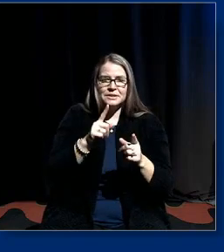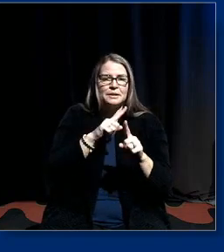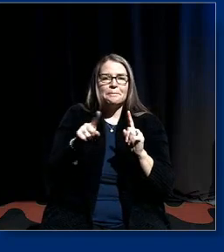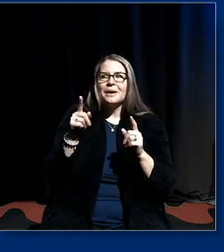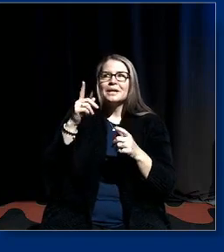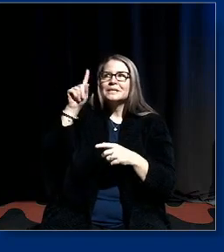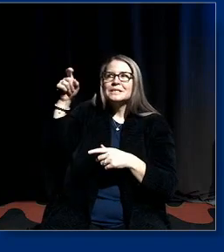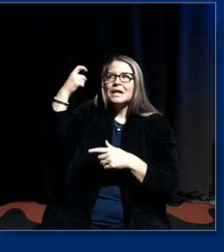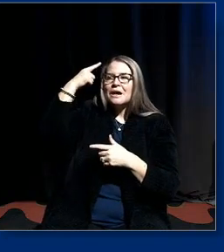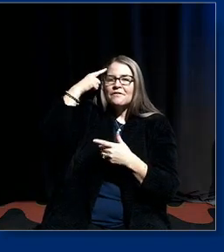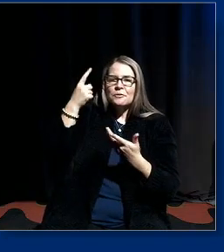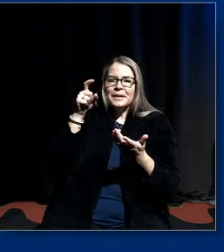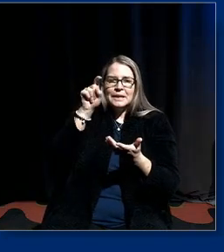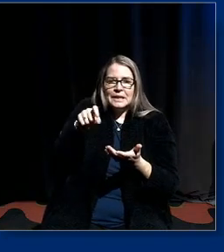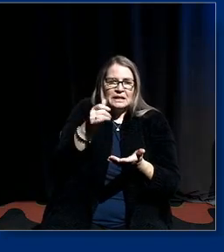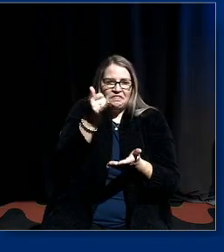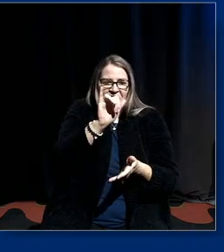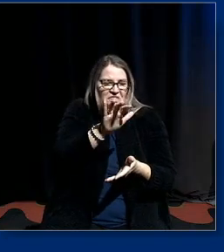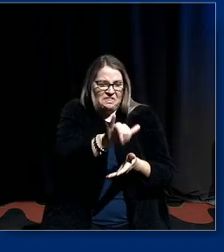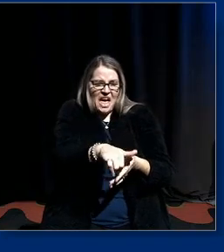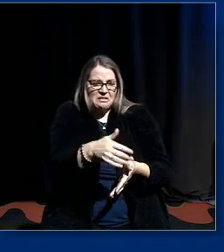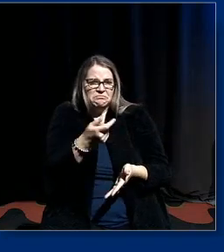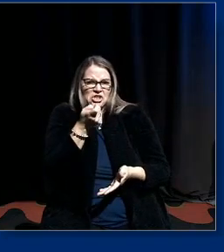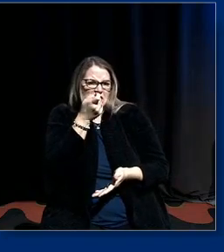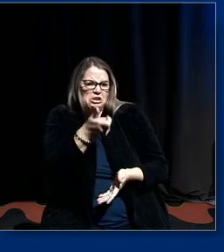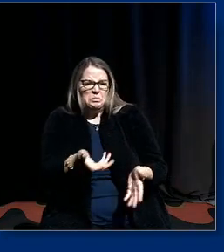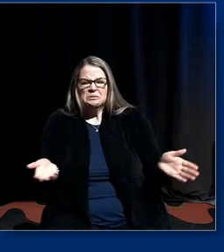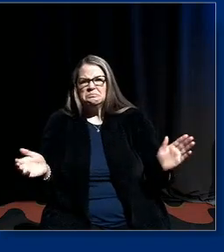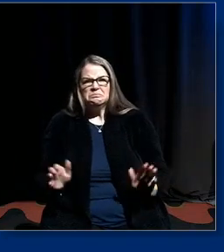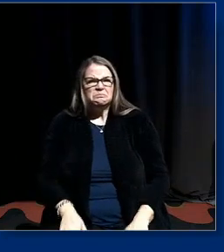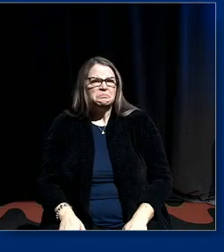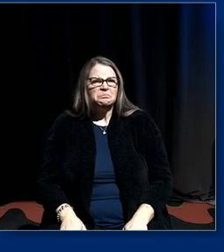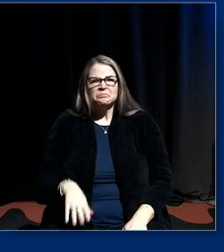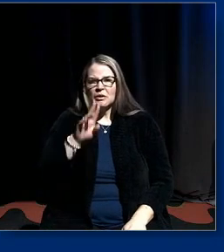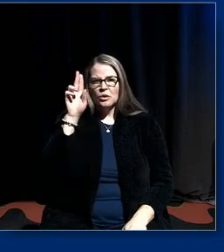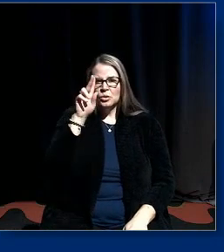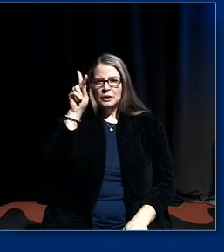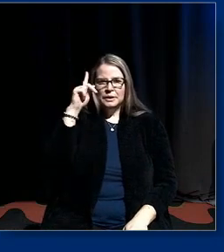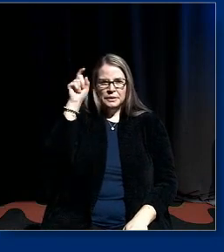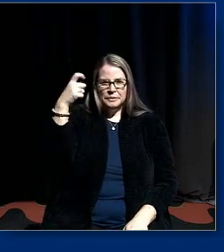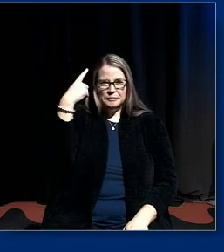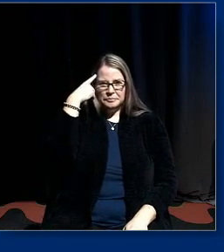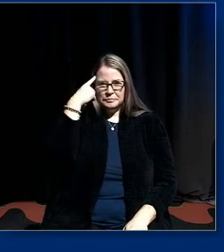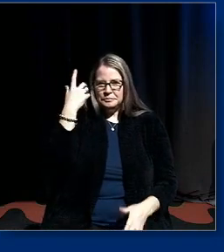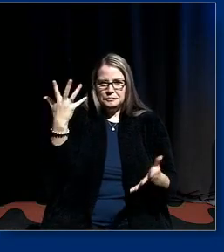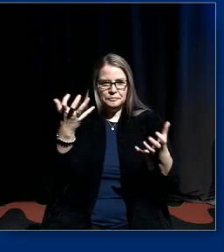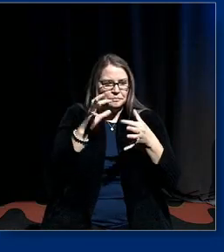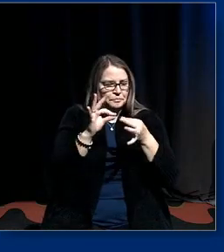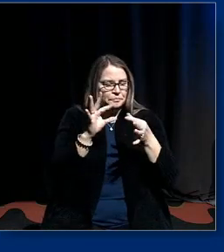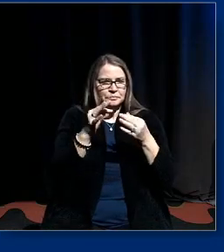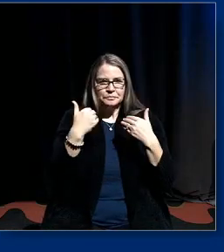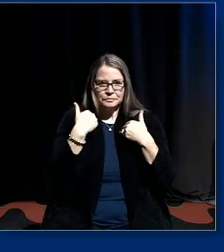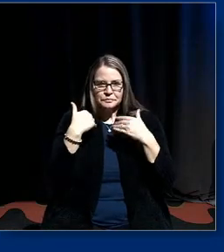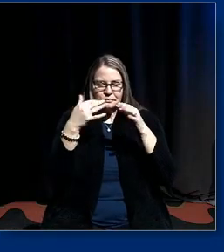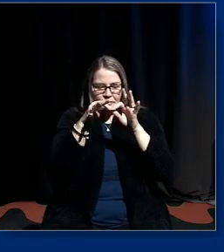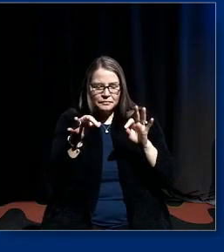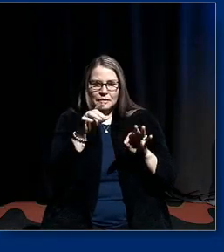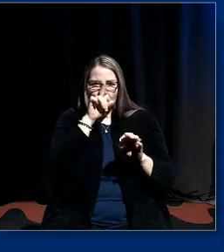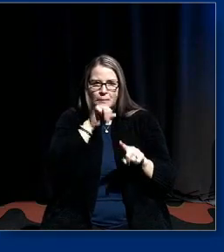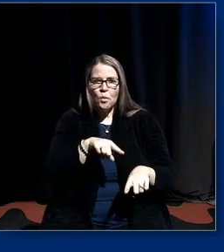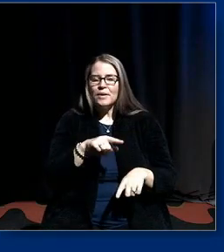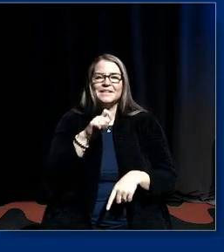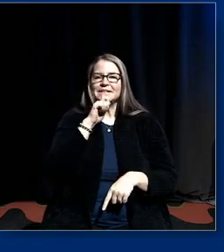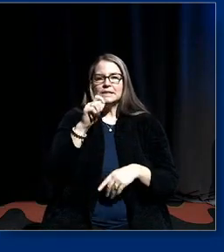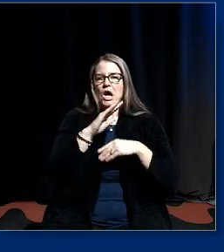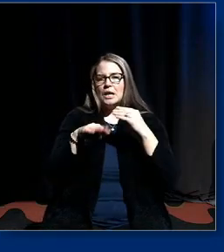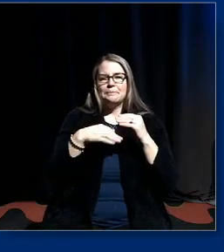that the government wanted so all the uk government wanted was to be able to hold something up and say look we've got a state-of-the-art report and it says